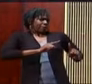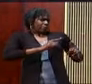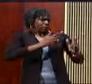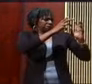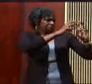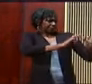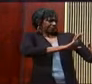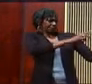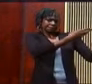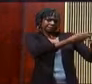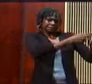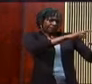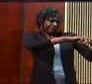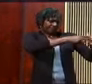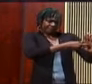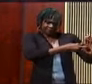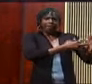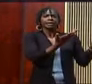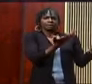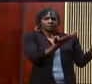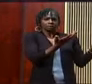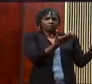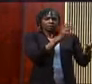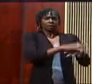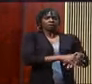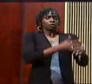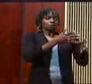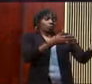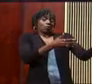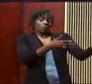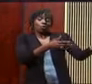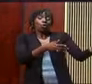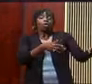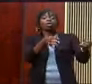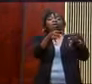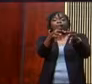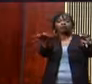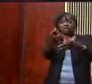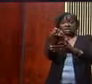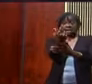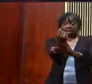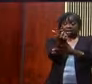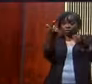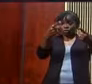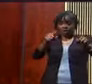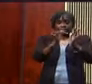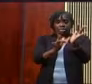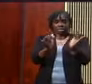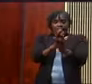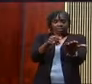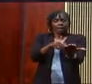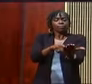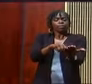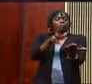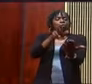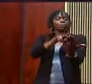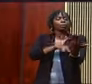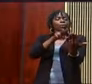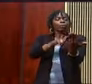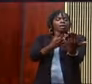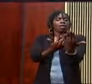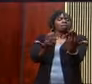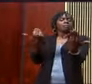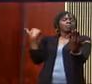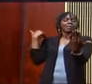there because in verse 11, Nehemiah says, at that time, I was the cupbearer to the king. Now